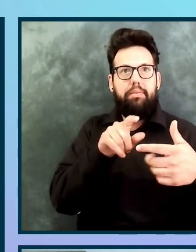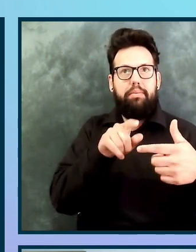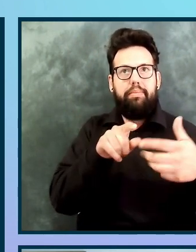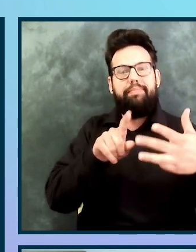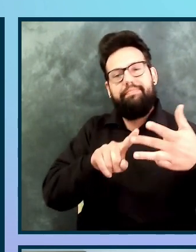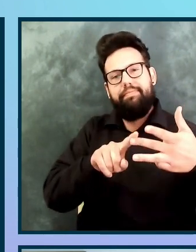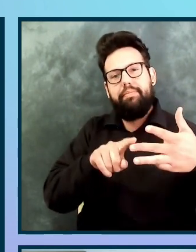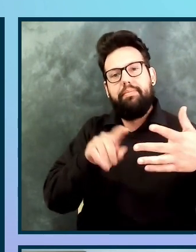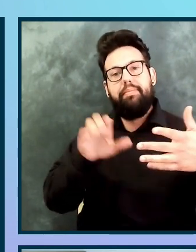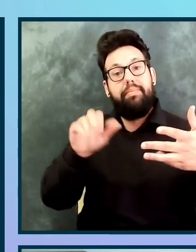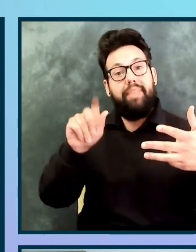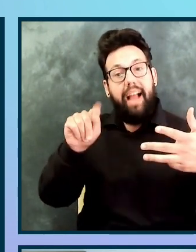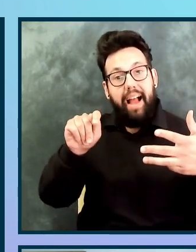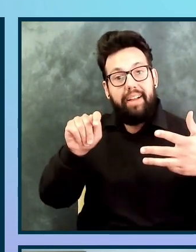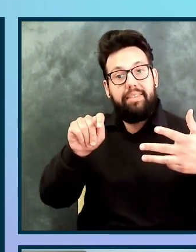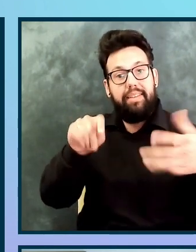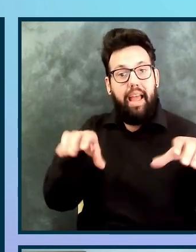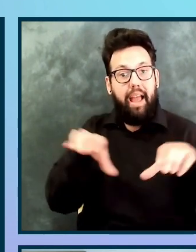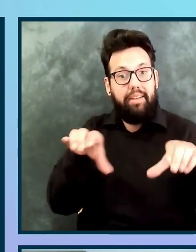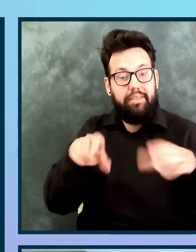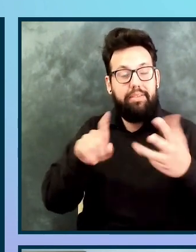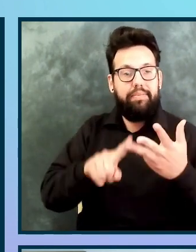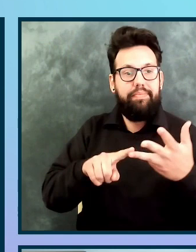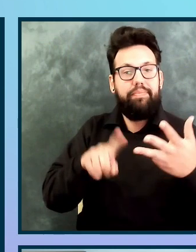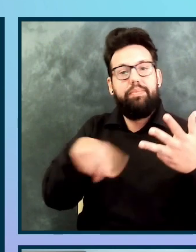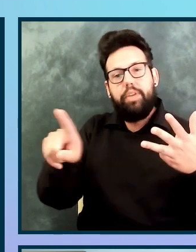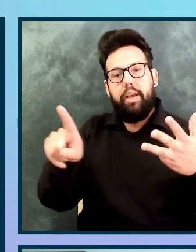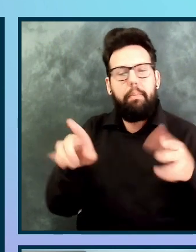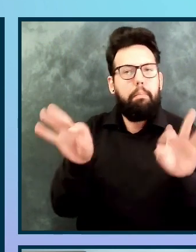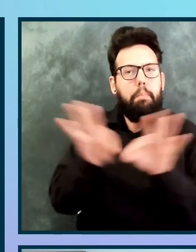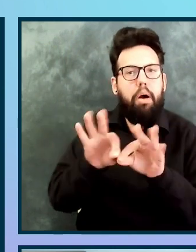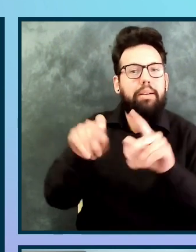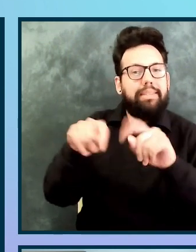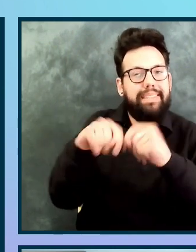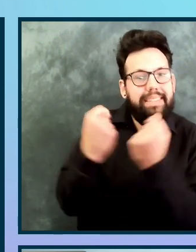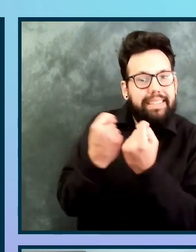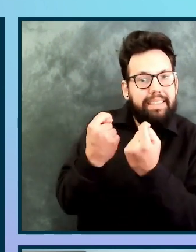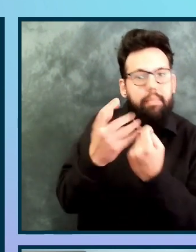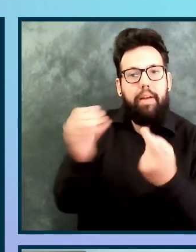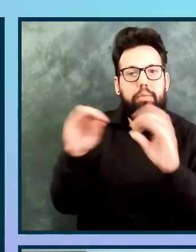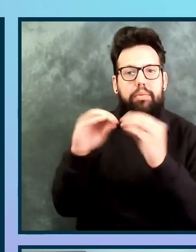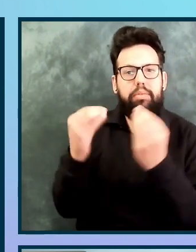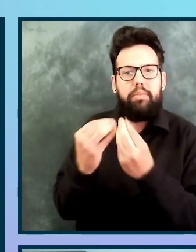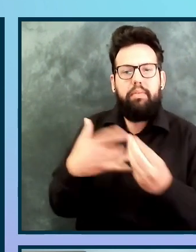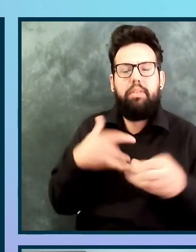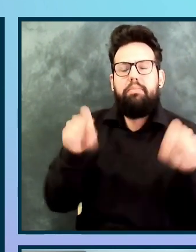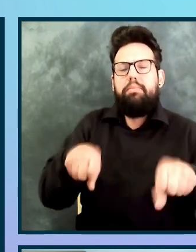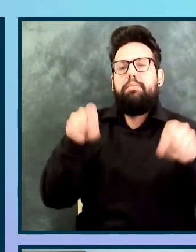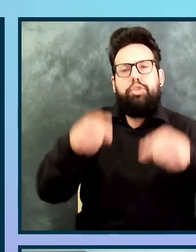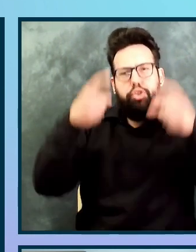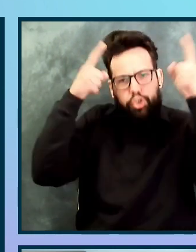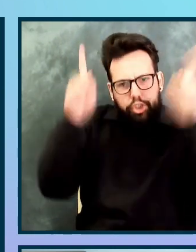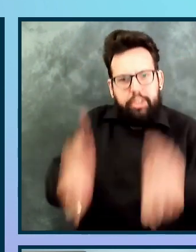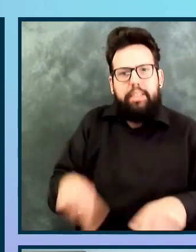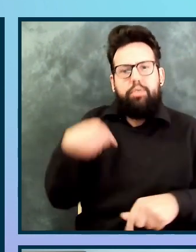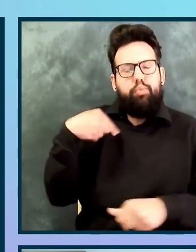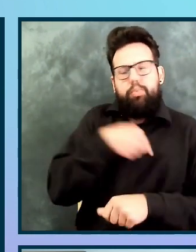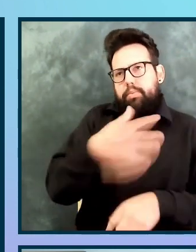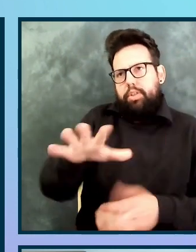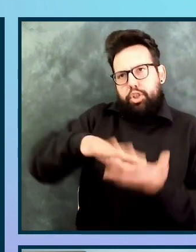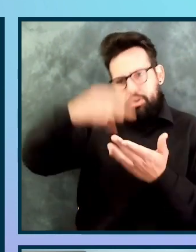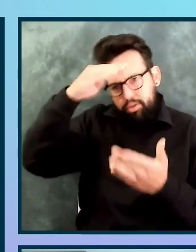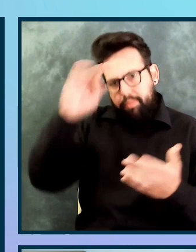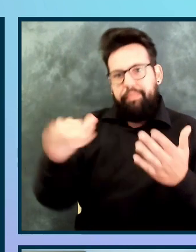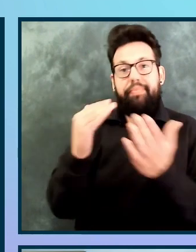and the organization believe that those are lessons learned. Because according to a 2017